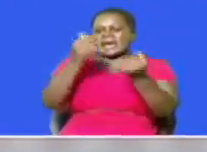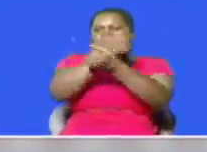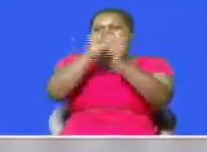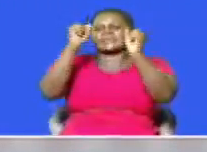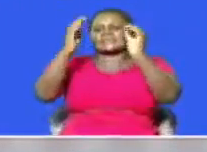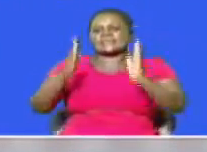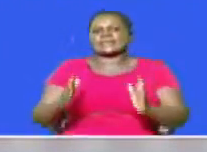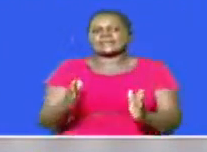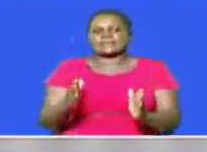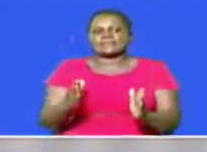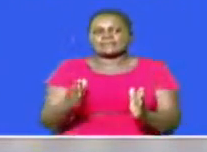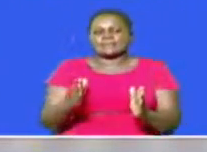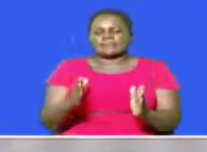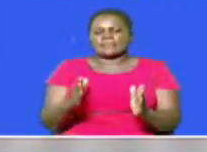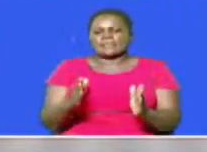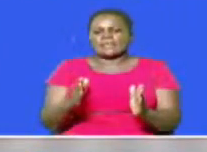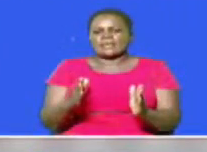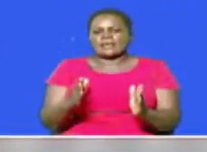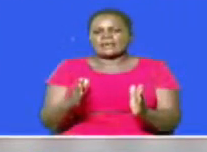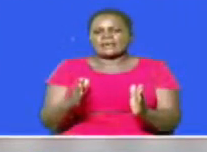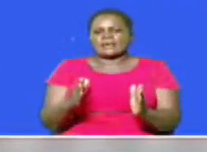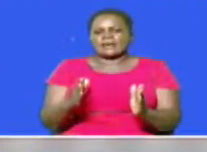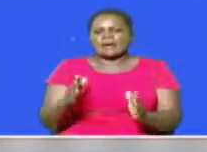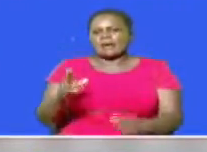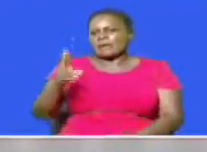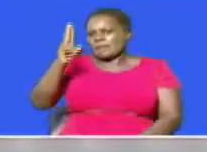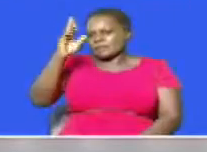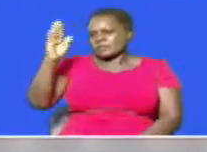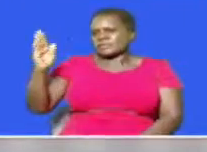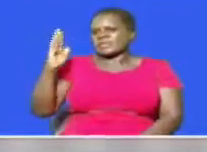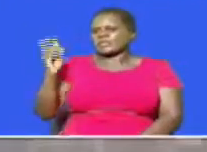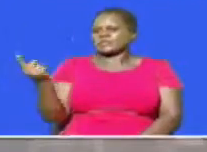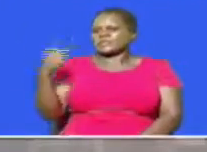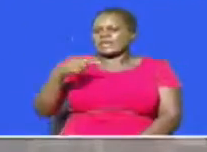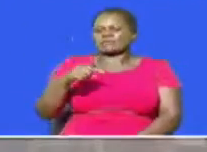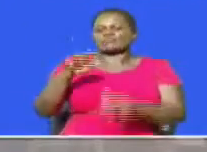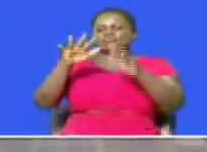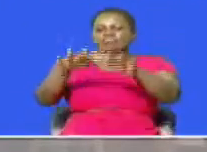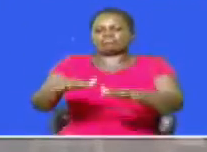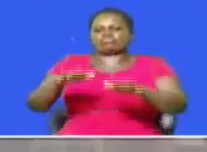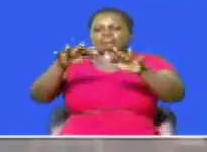it took the intervention of sergeant towns to quell the fight